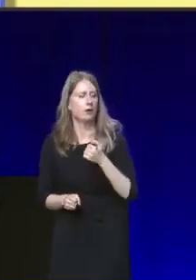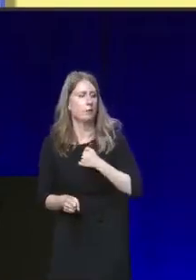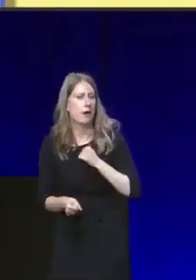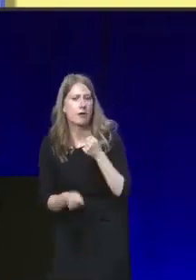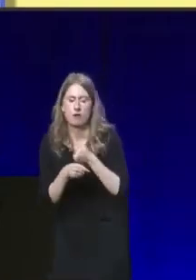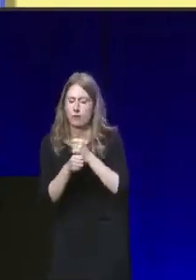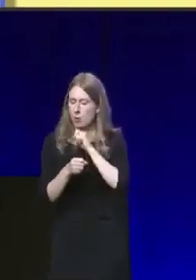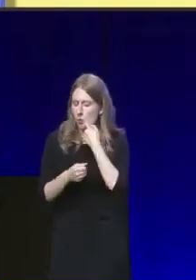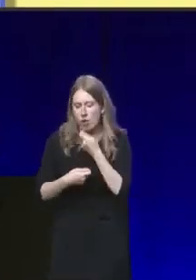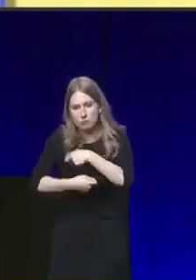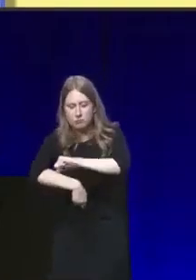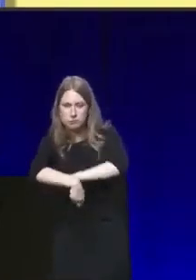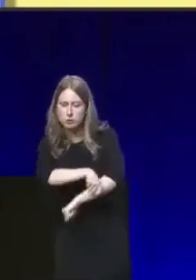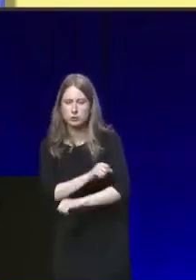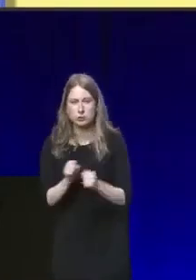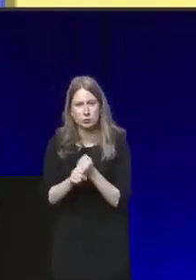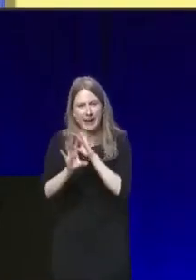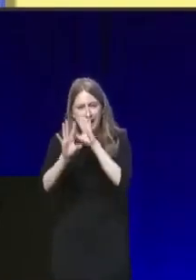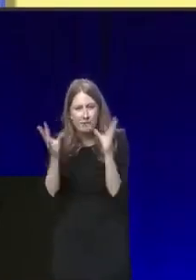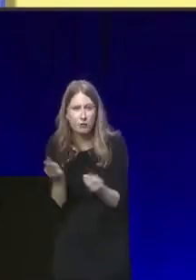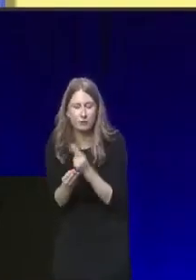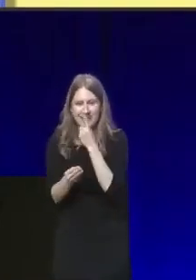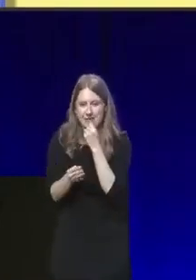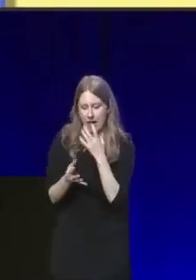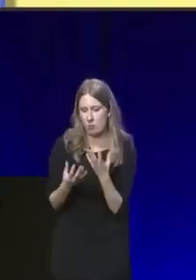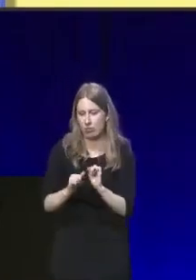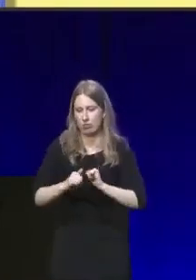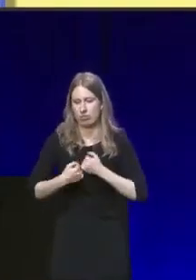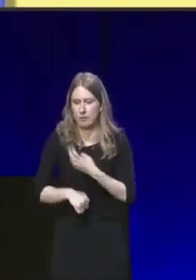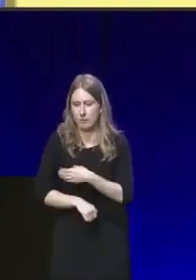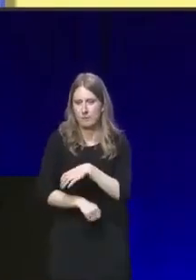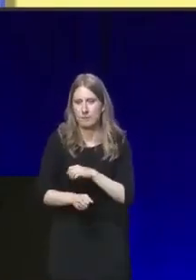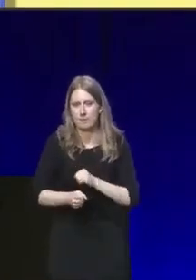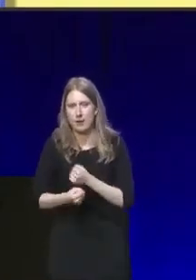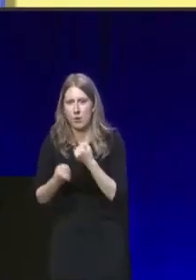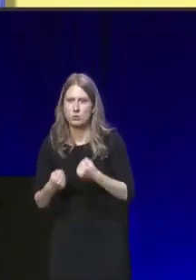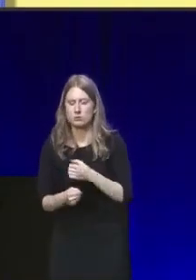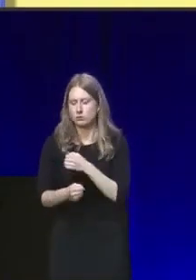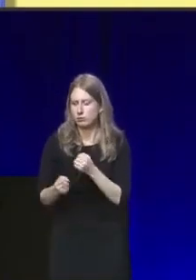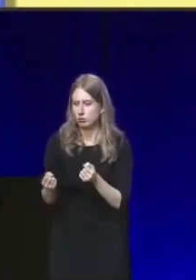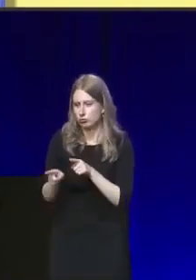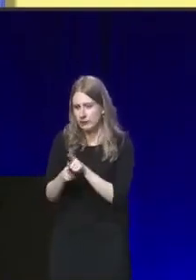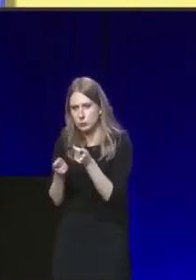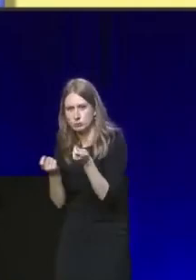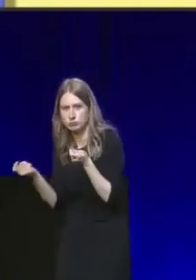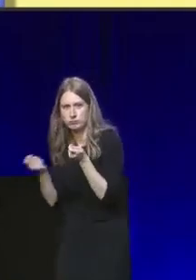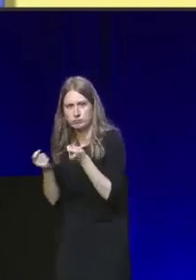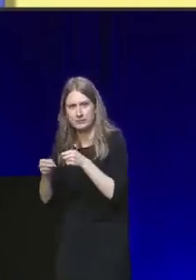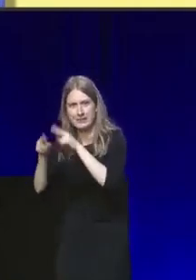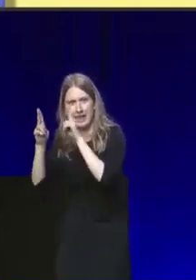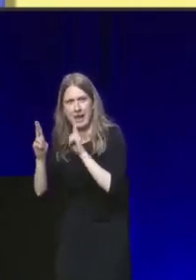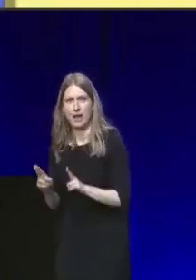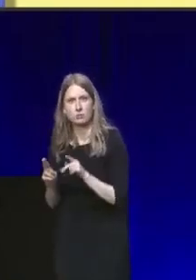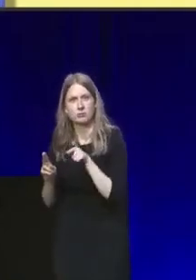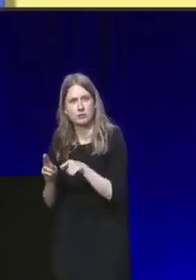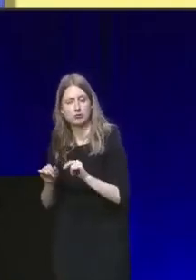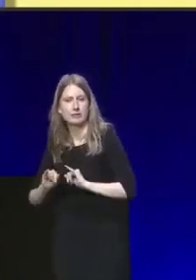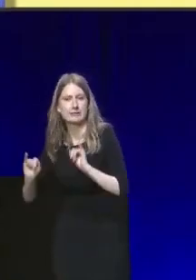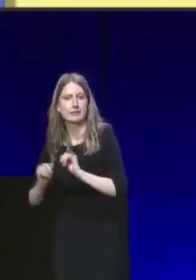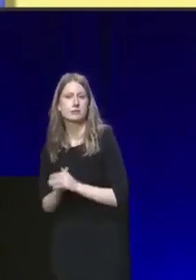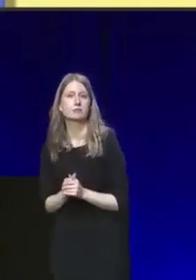everything we can within the powers and resources that we have to tackle that housing crisis. So, conference,